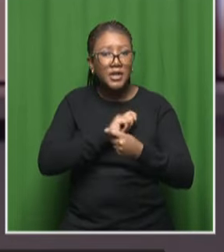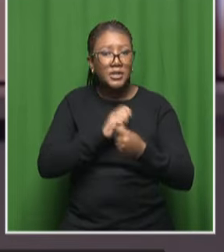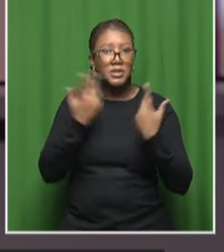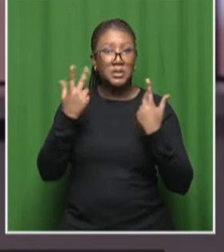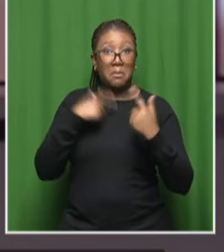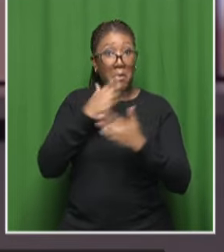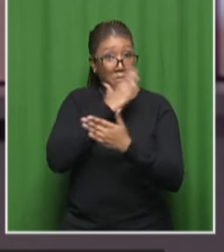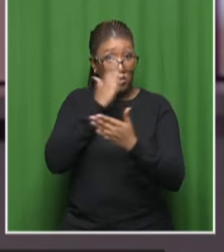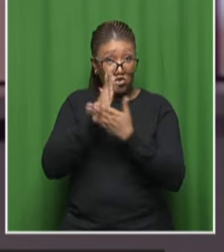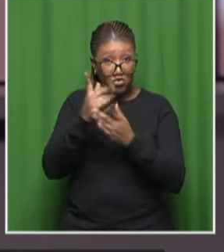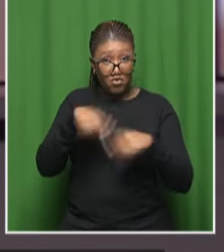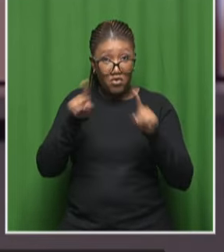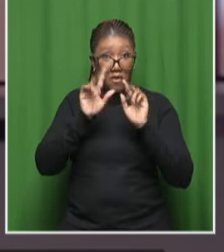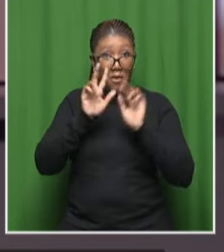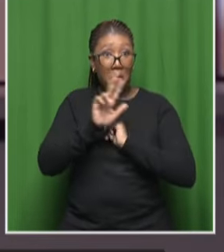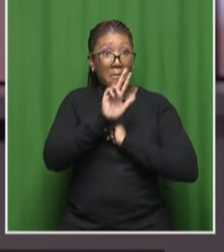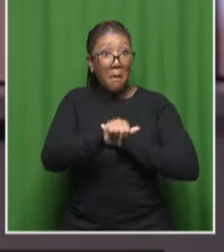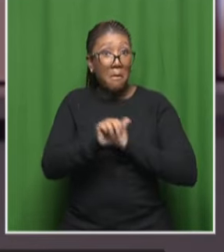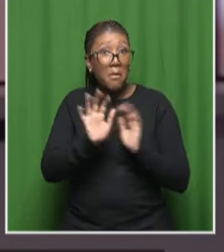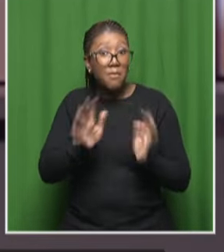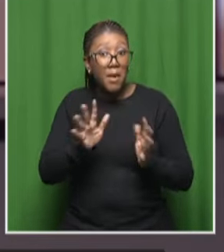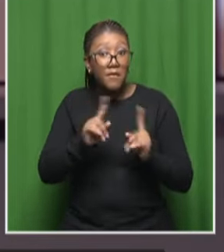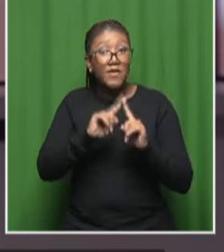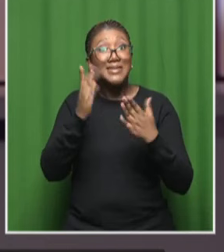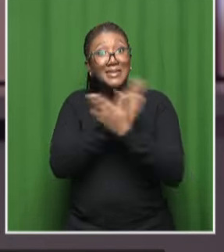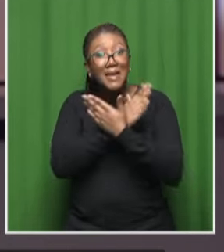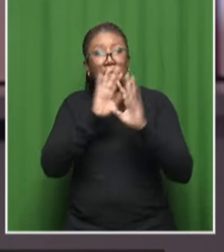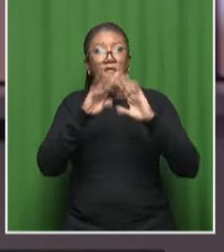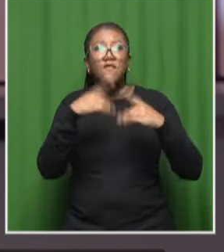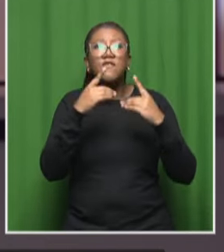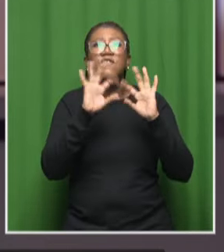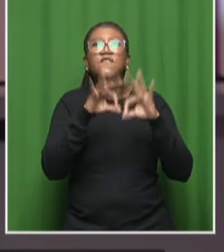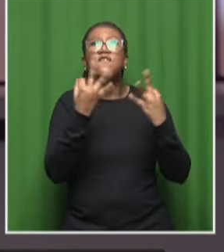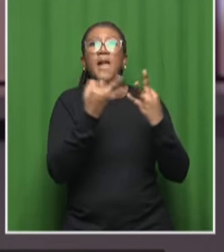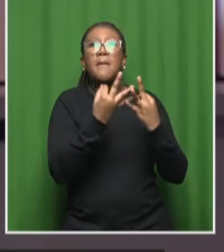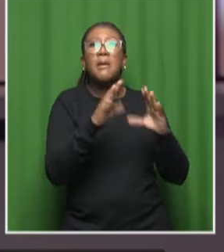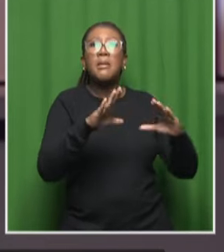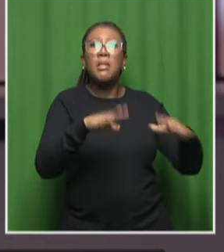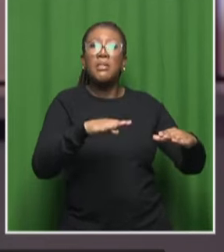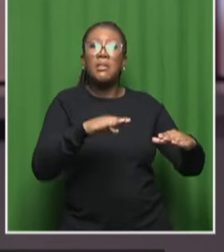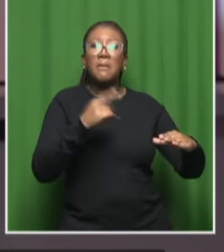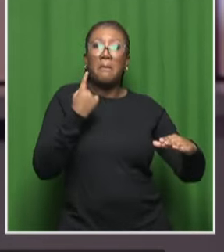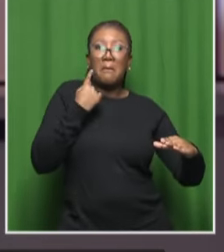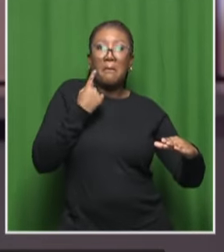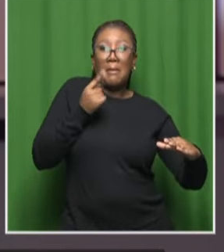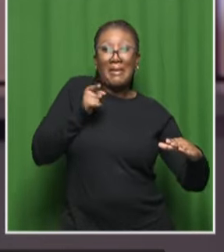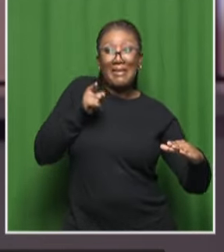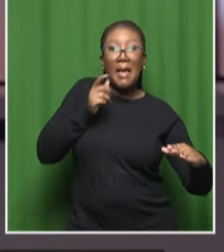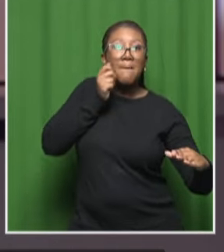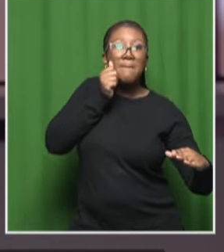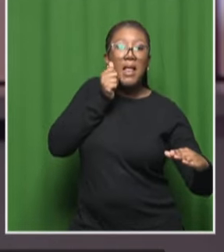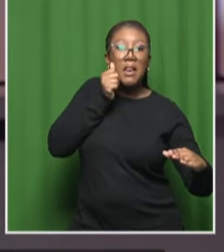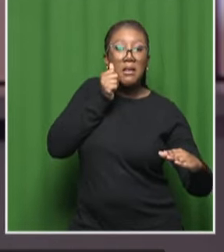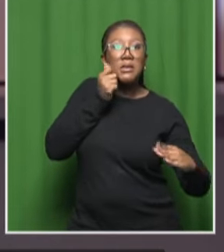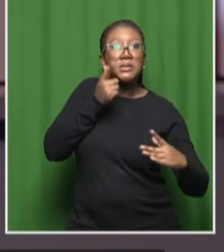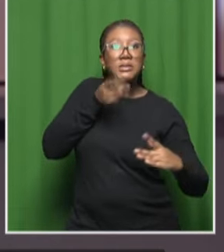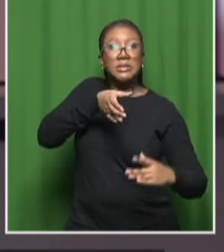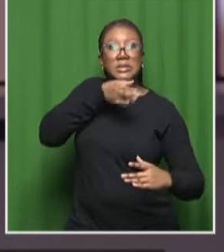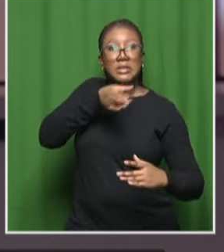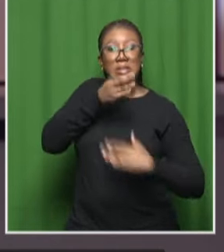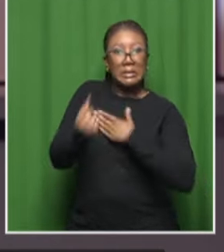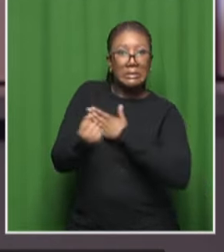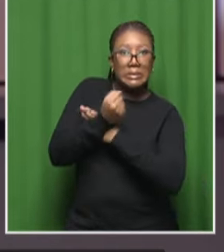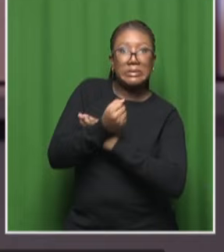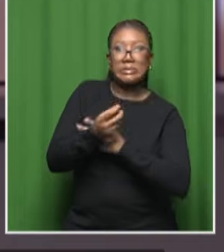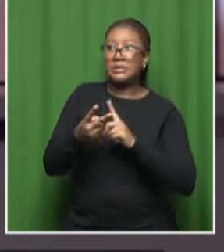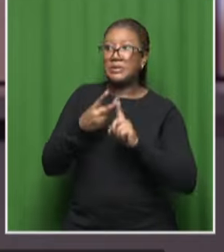certain um um families for example a man would be uh um caught in alcohol and drug abuse